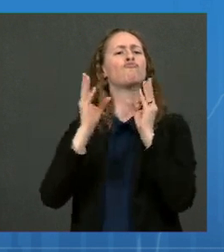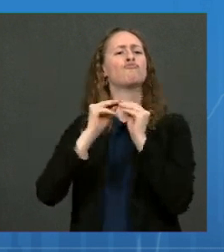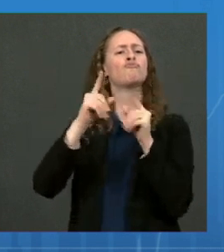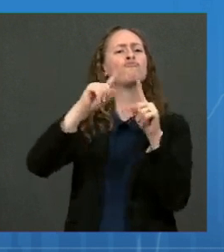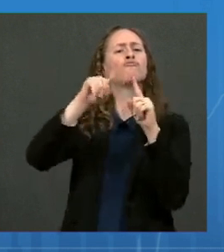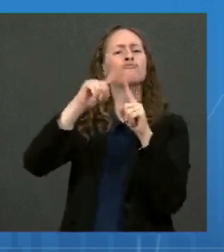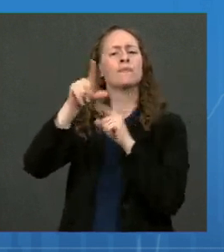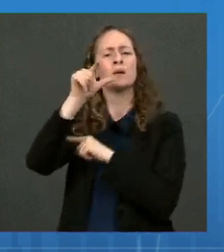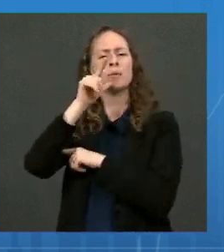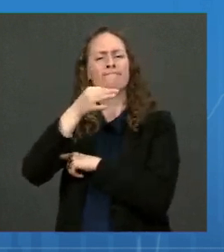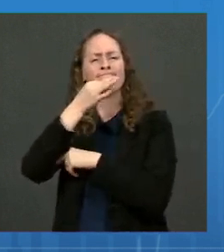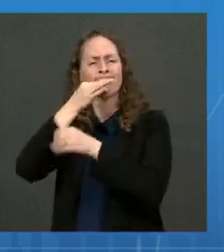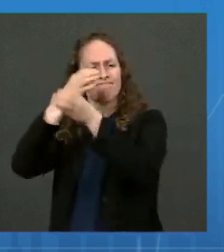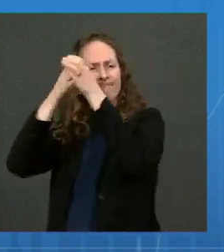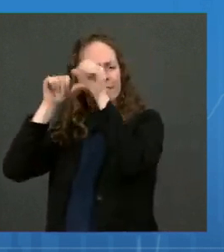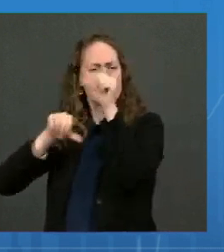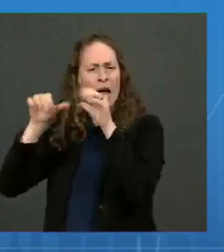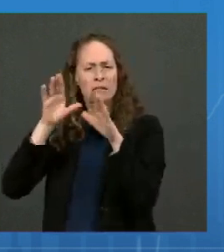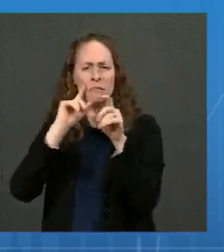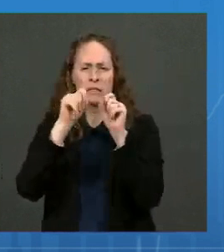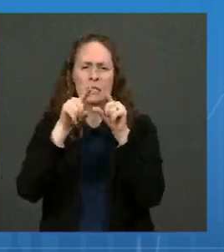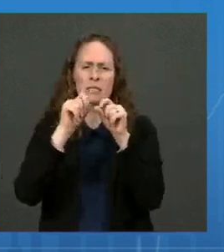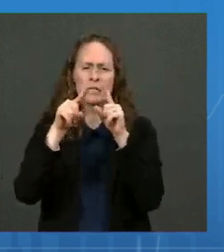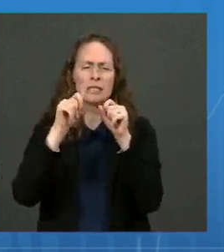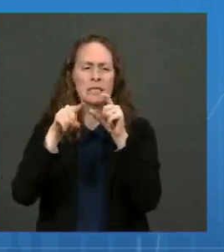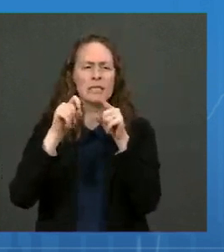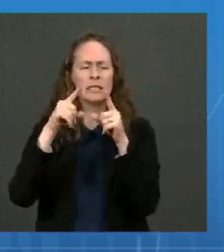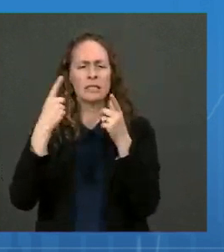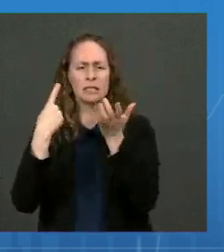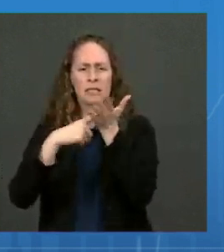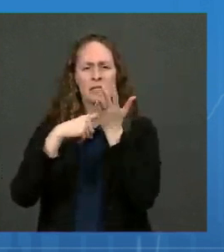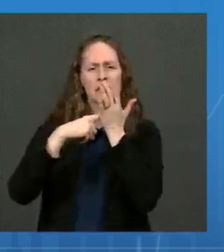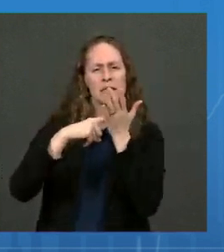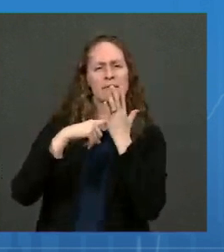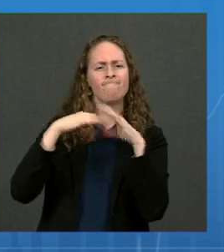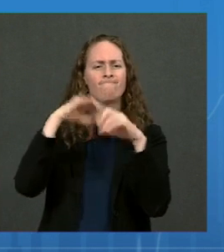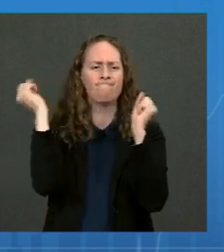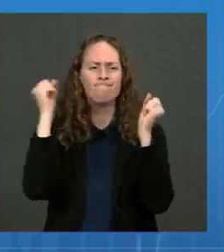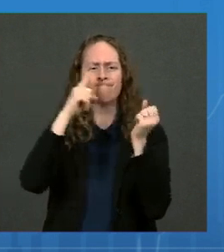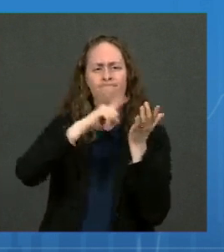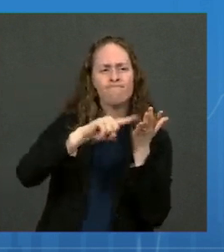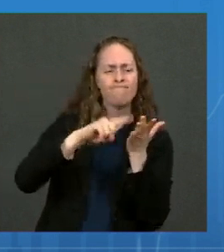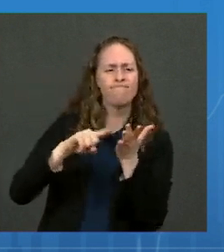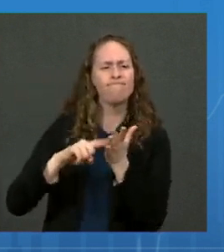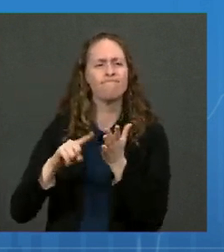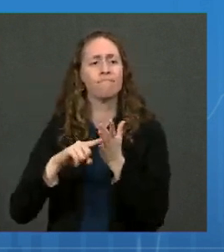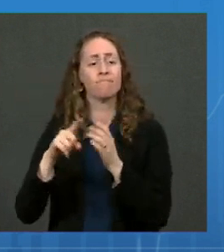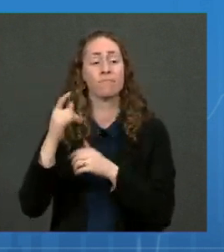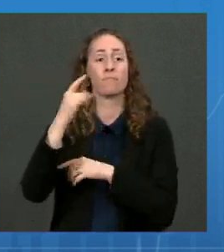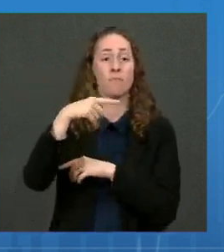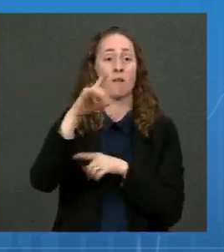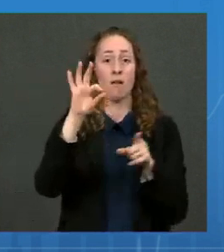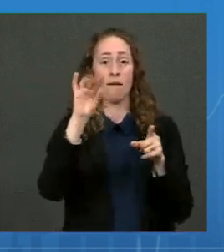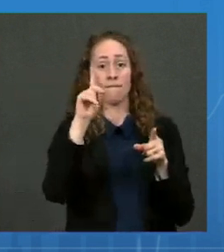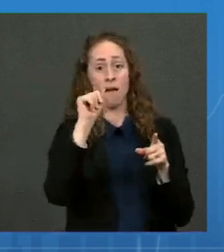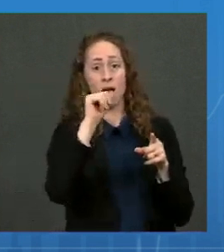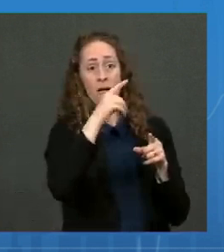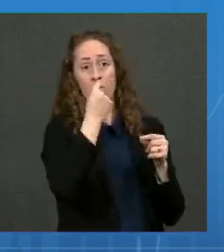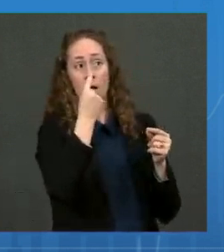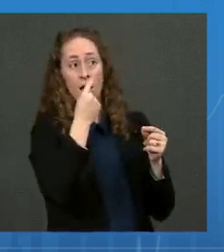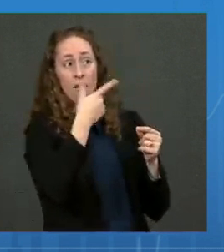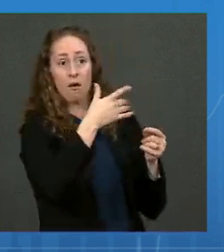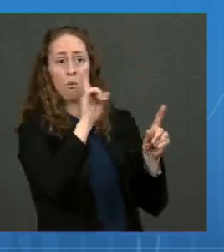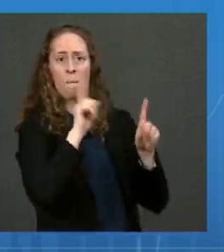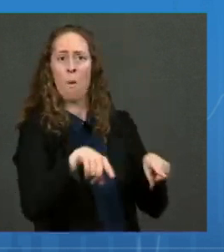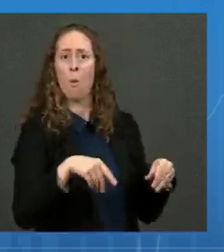scientific questions. Following the VRBPAC meeting, the FDA synthesizes the committee's proceedings and then makes an official